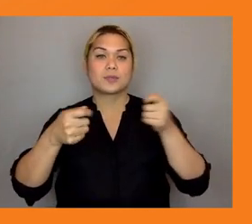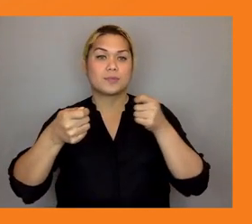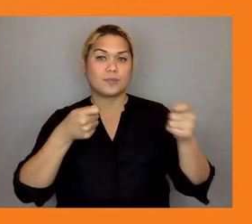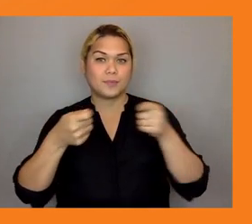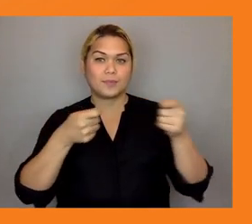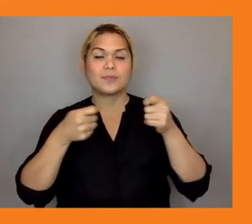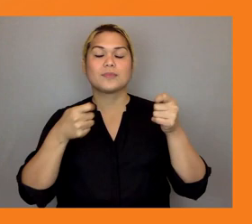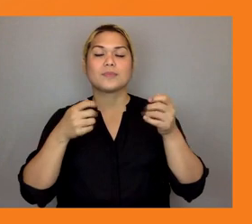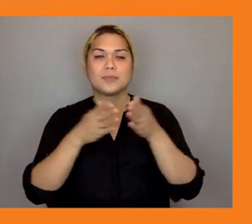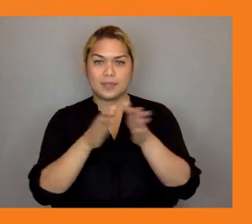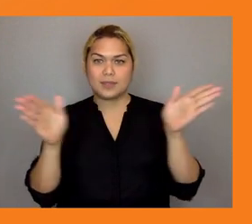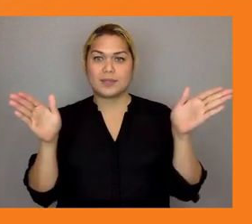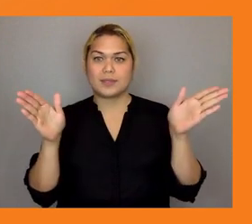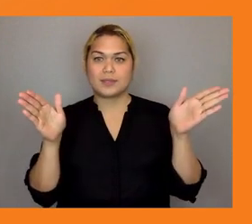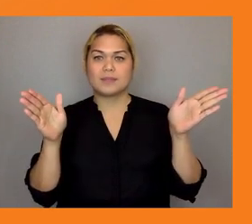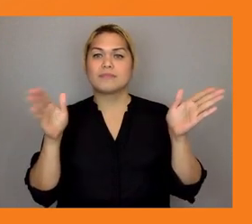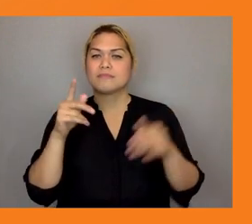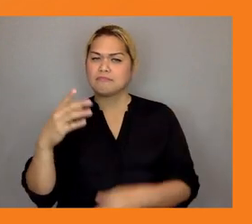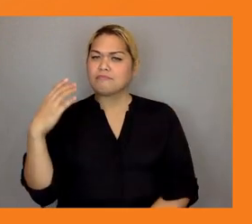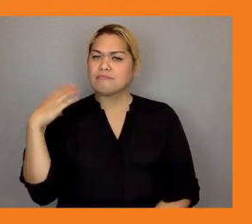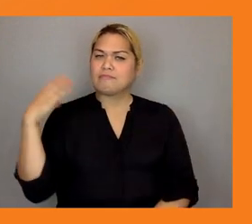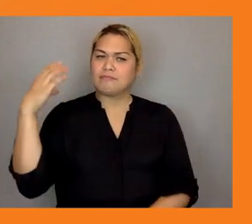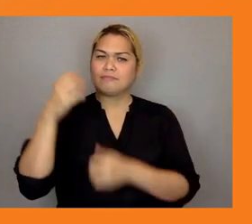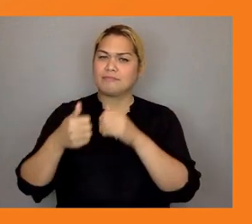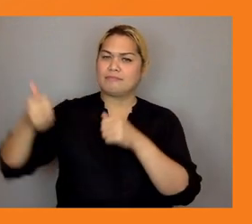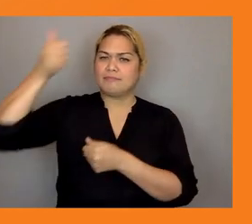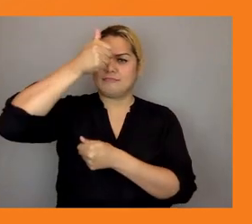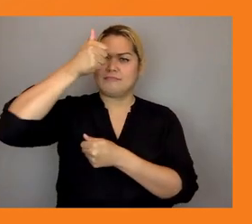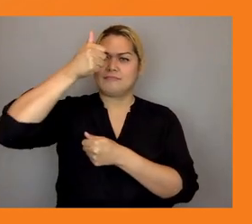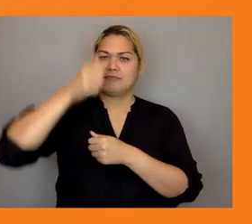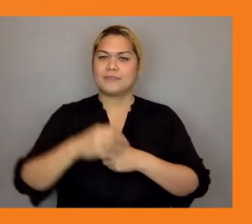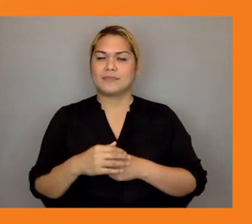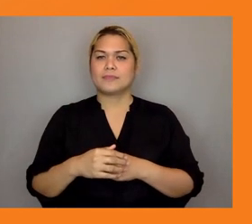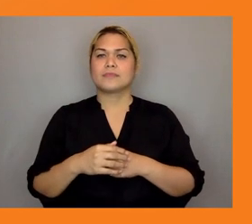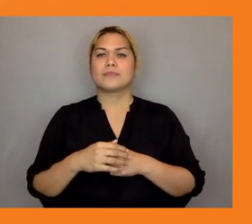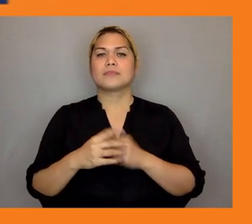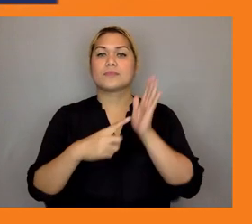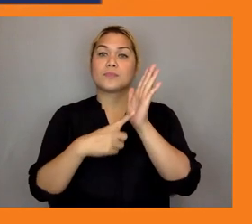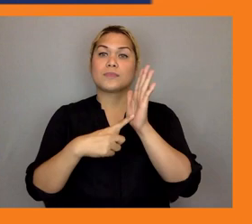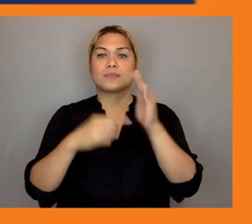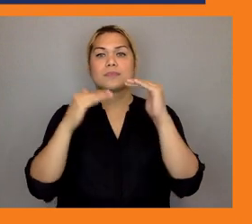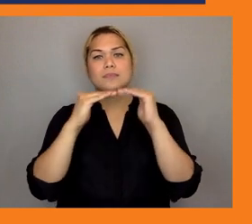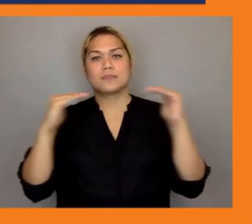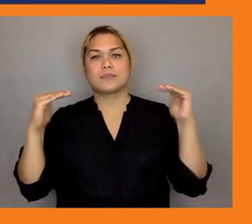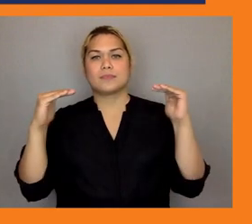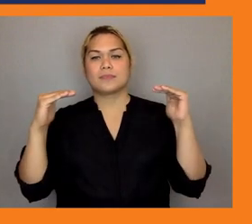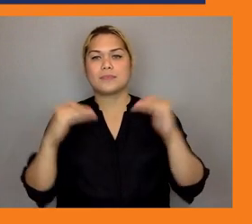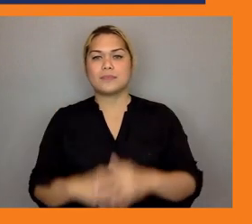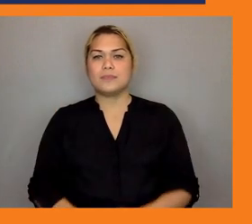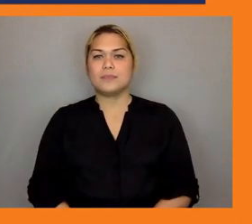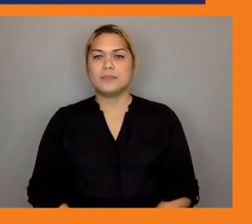officer for the sustainable development and climate change department bruno carrasco to share a few words of welcome